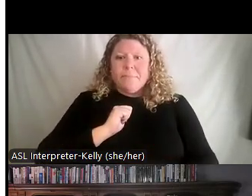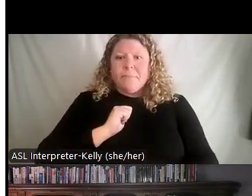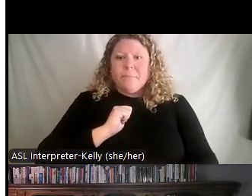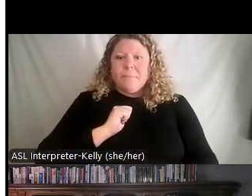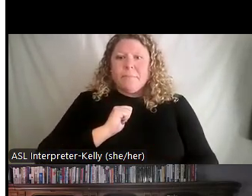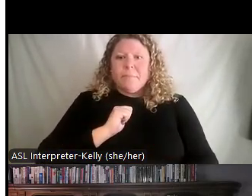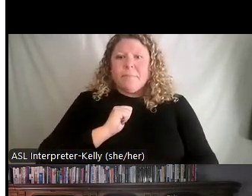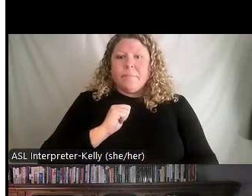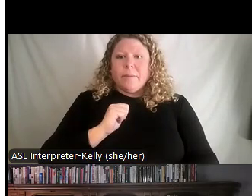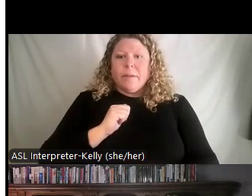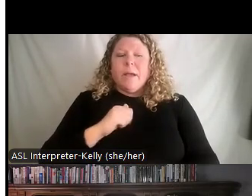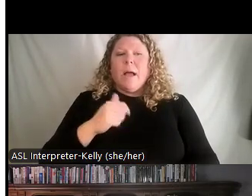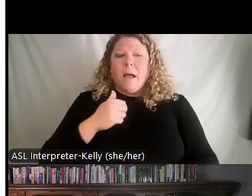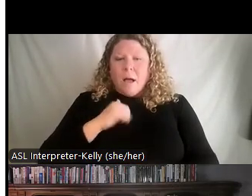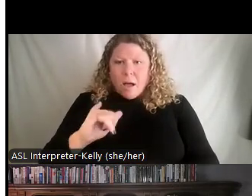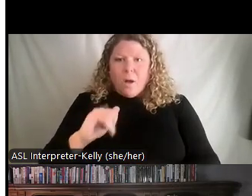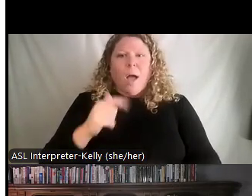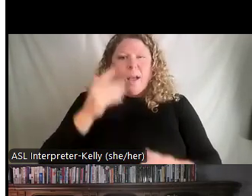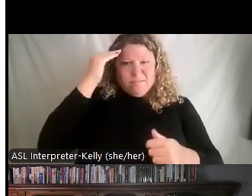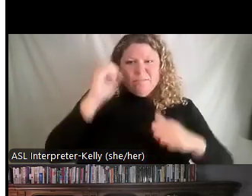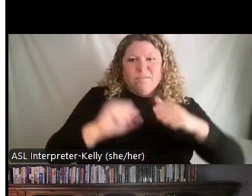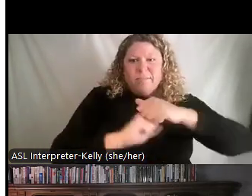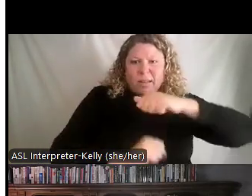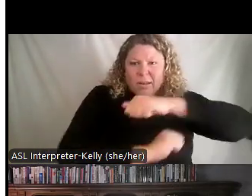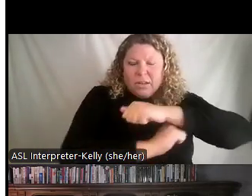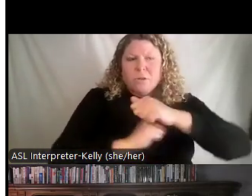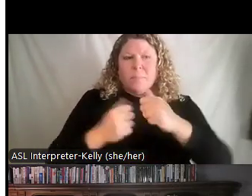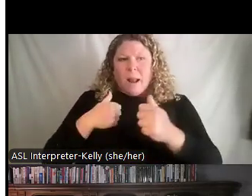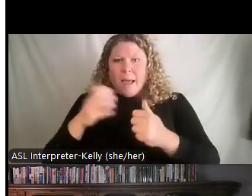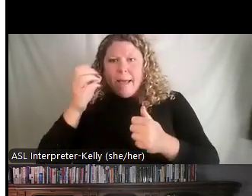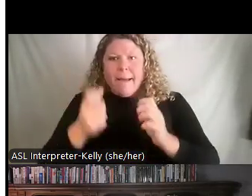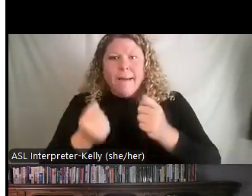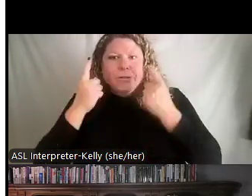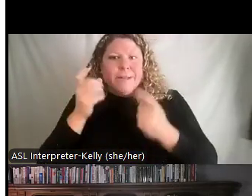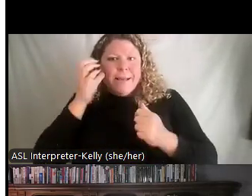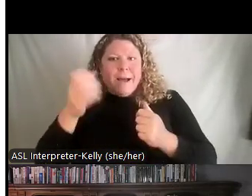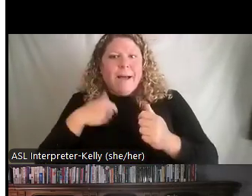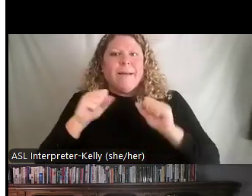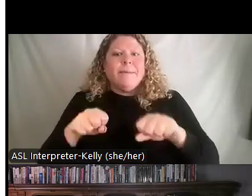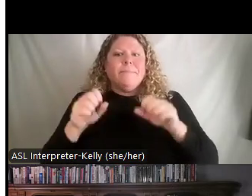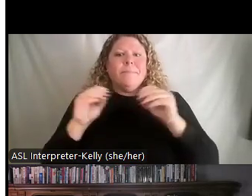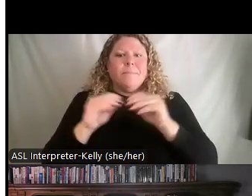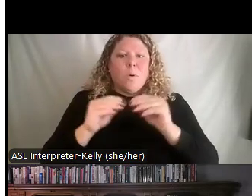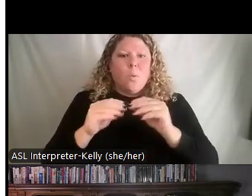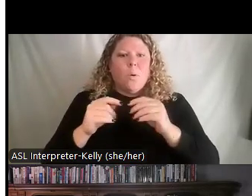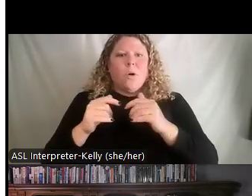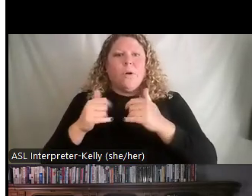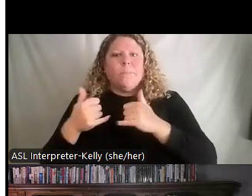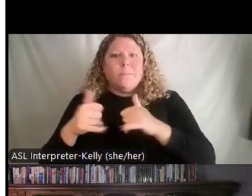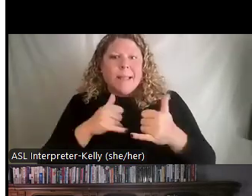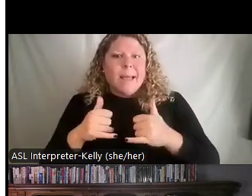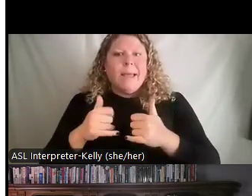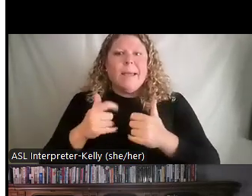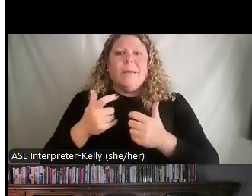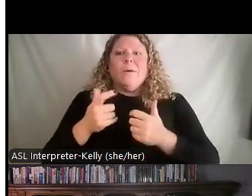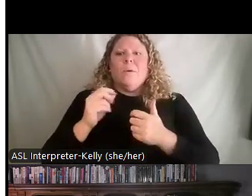You're detaching yourself. You're understanding the concepts but it also means from a no play or a gagaku